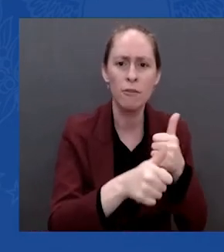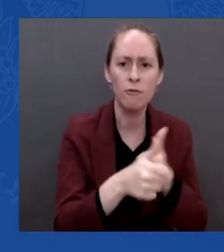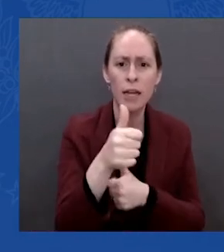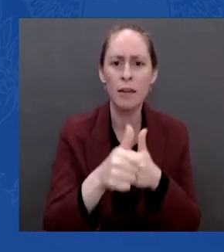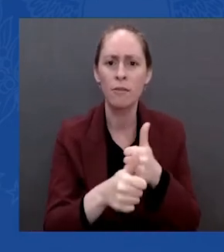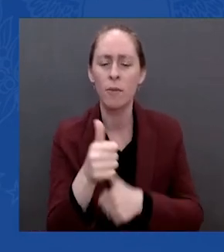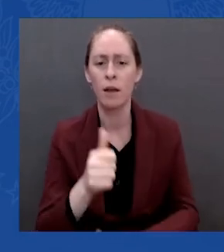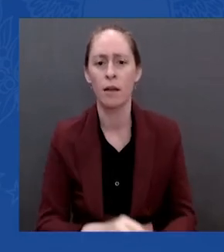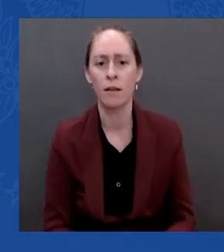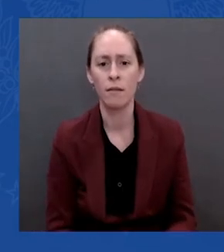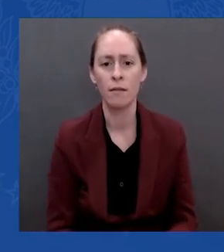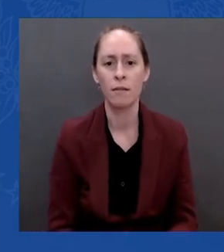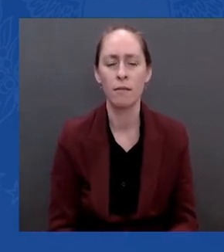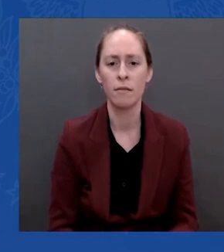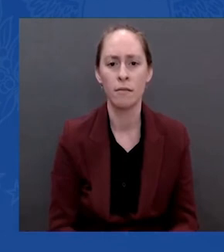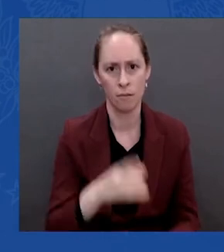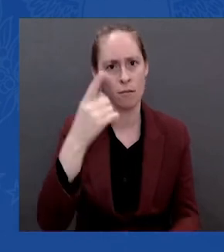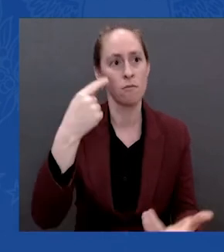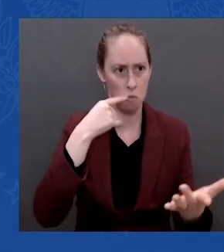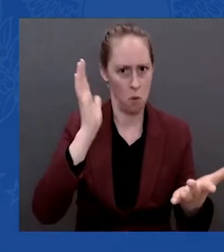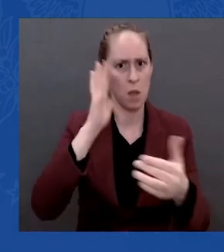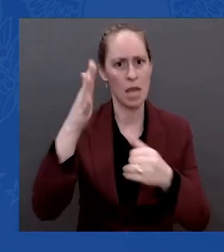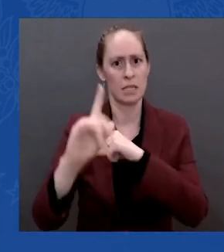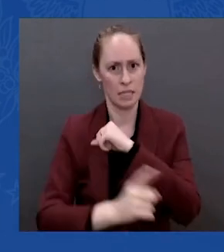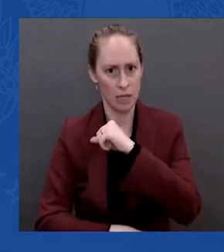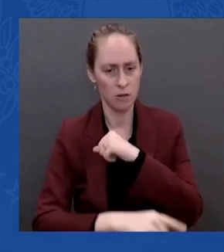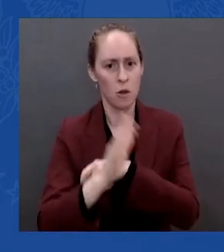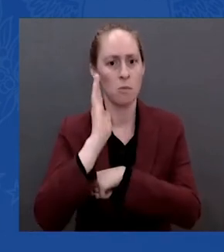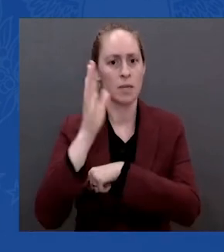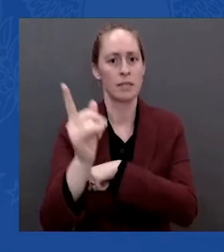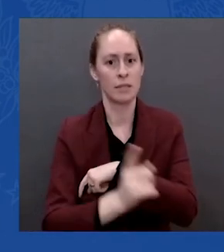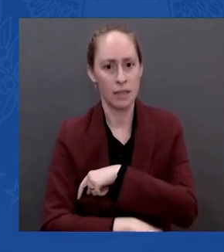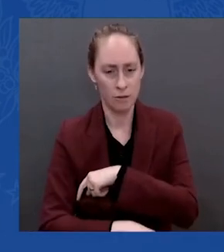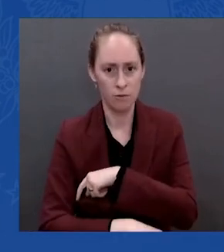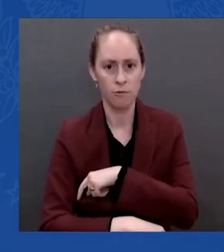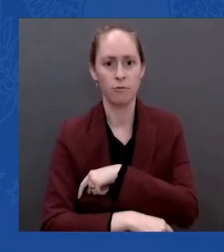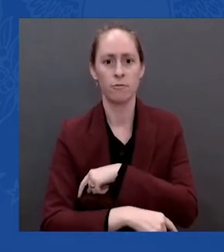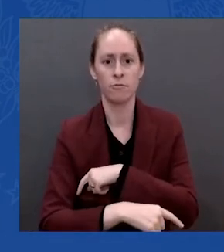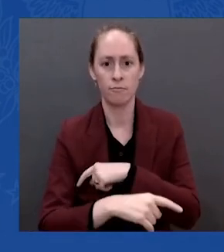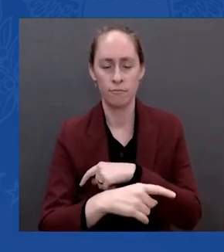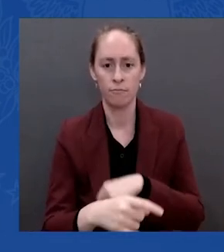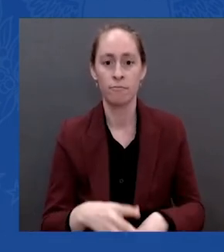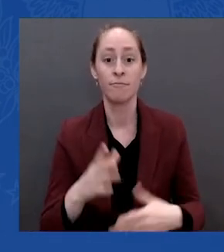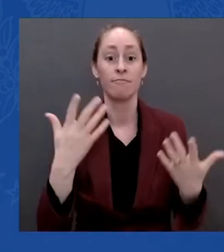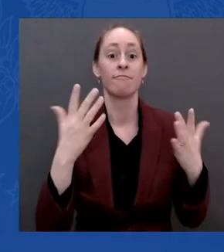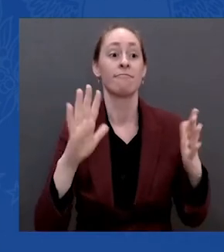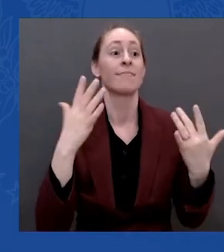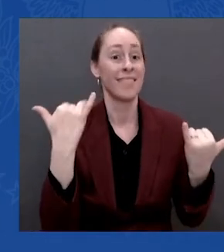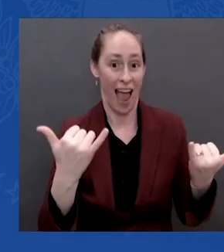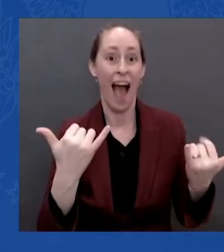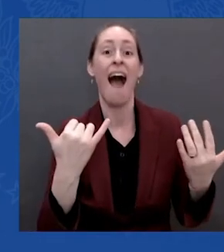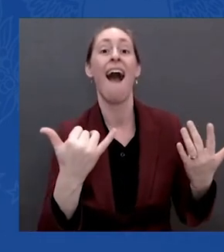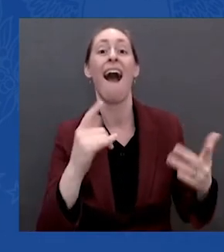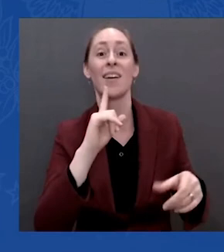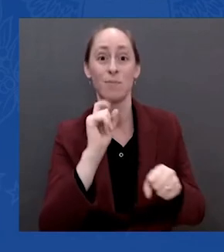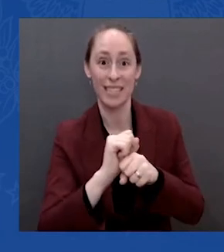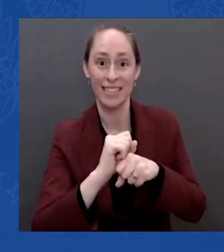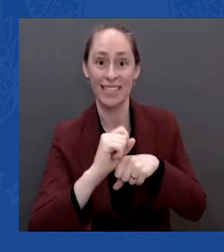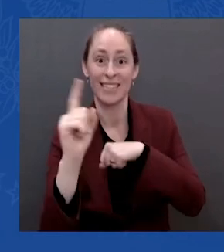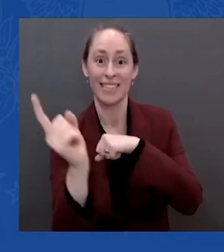different things. They're two different things. And we're now going to he's going to begin to see the effect of the sanctions.